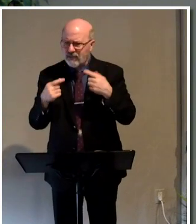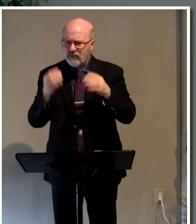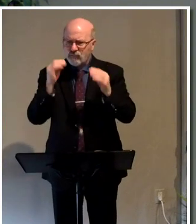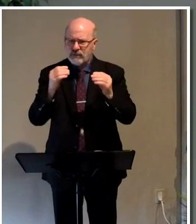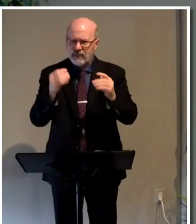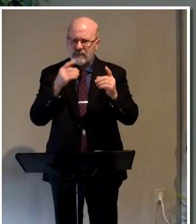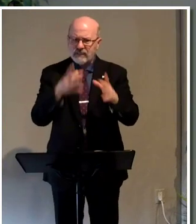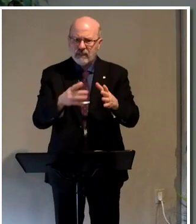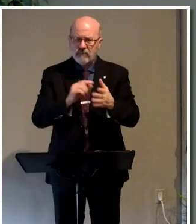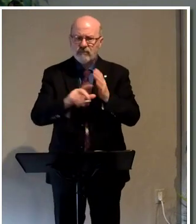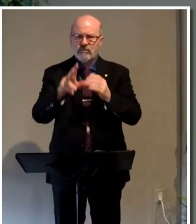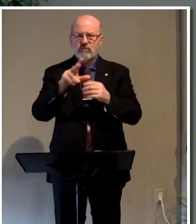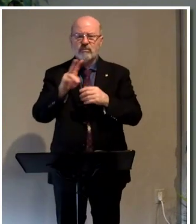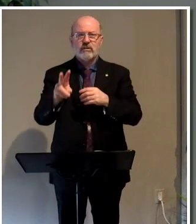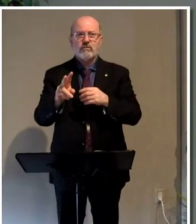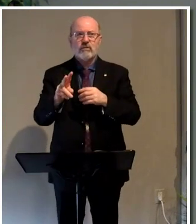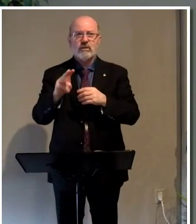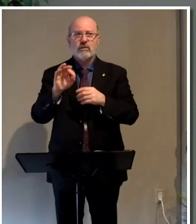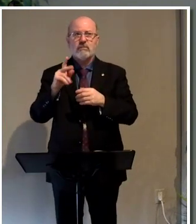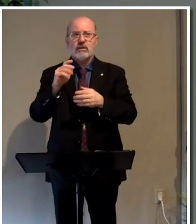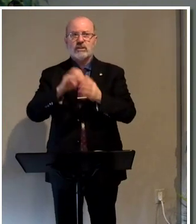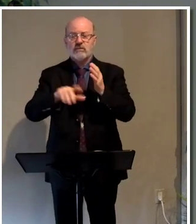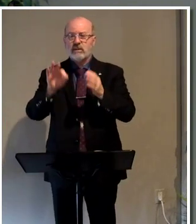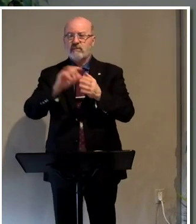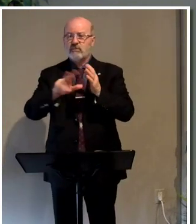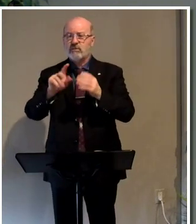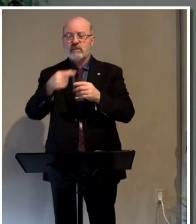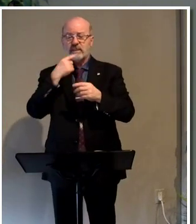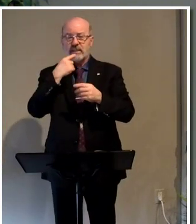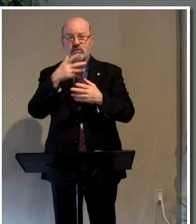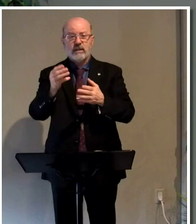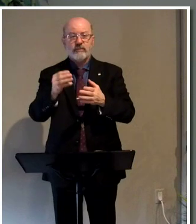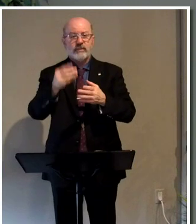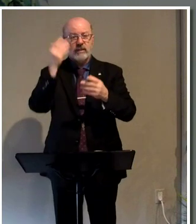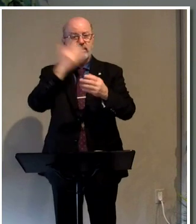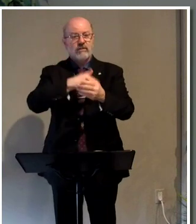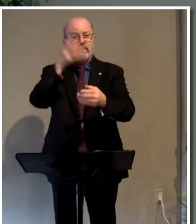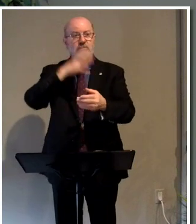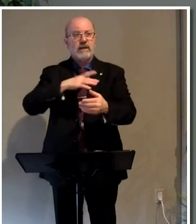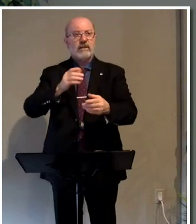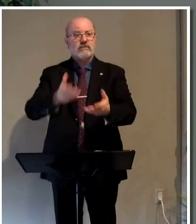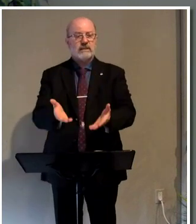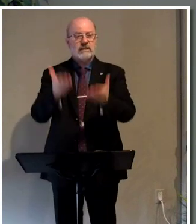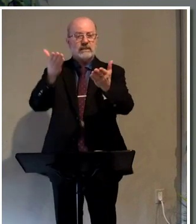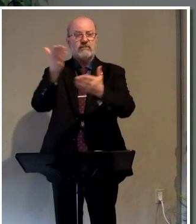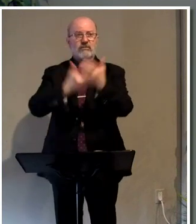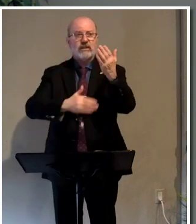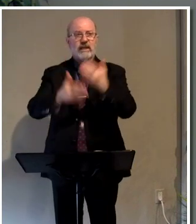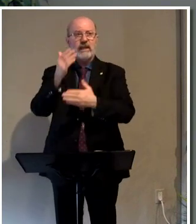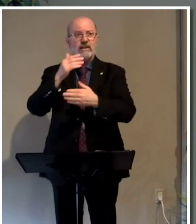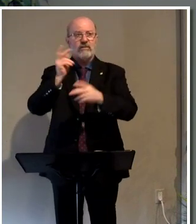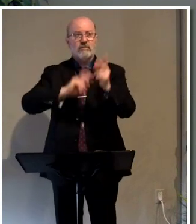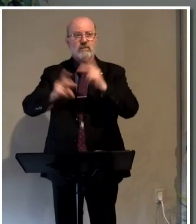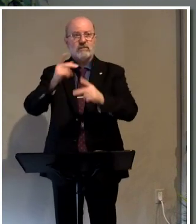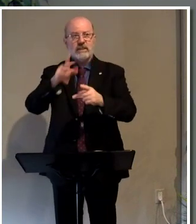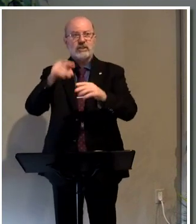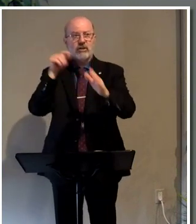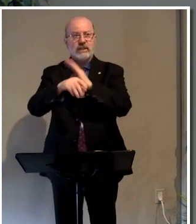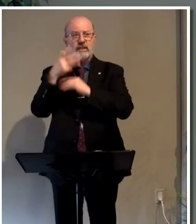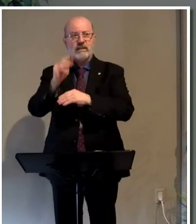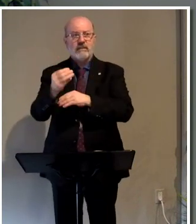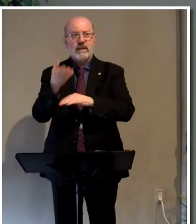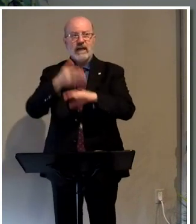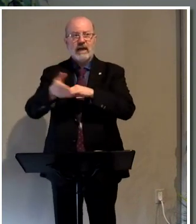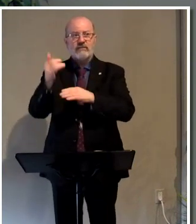his disciples, verse 31 of Mark chapter 9. And said unto them, the Son of Man is delivered into the hands of men, and they shall kill him.